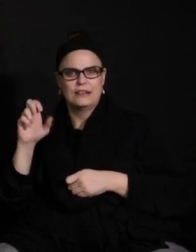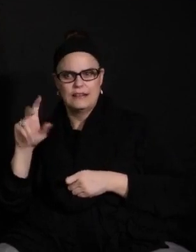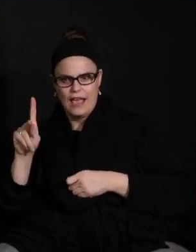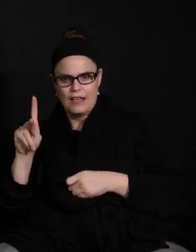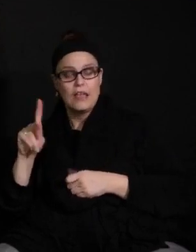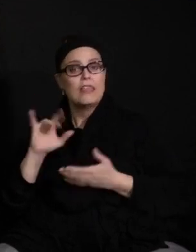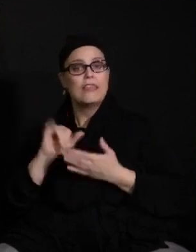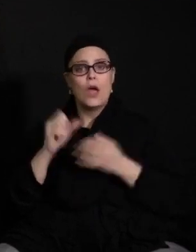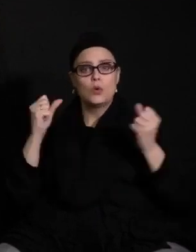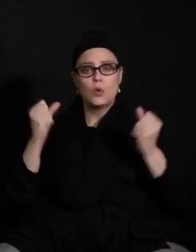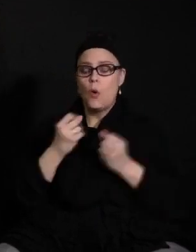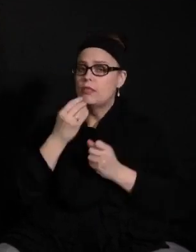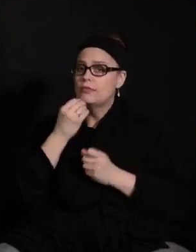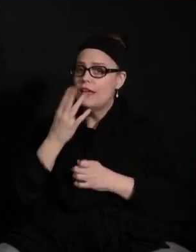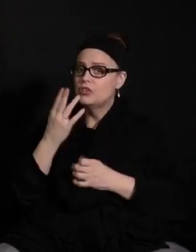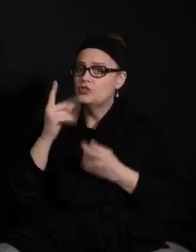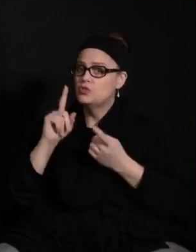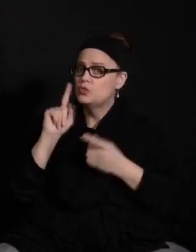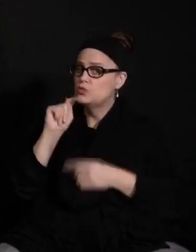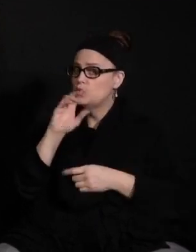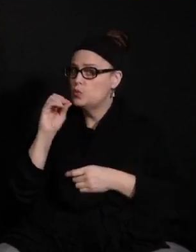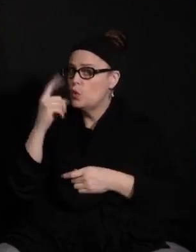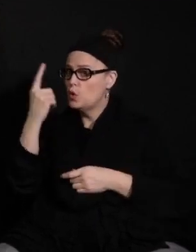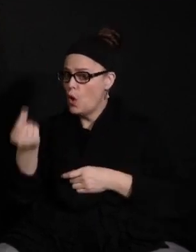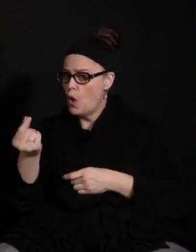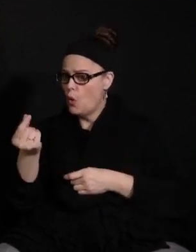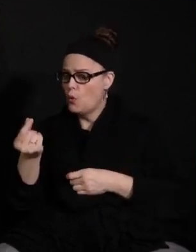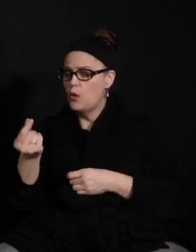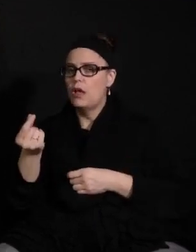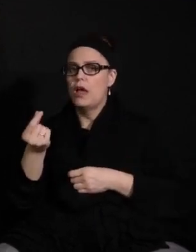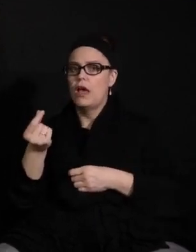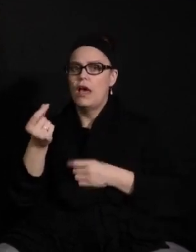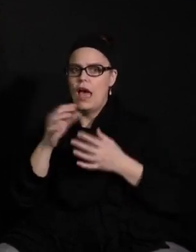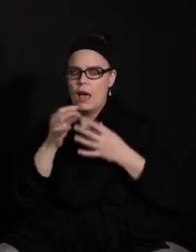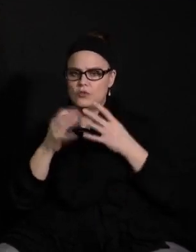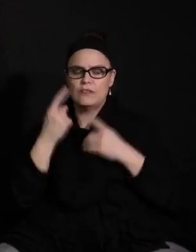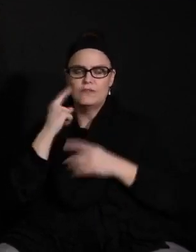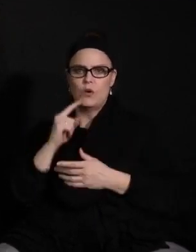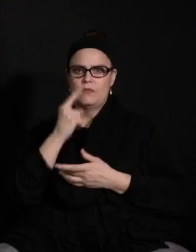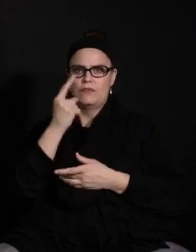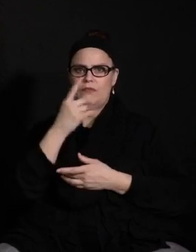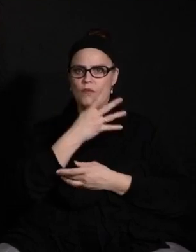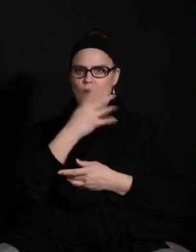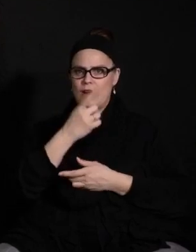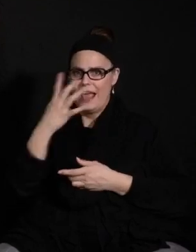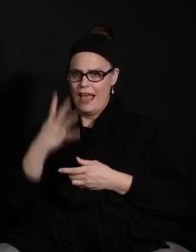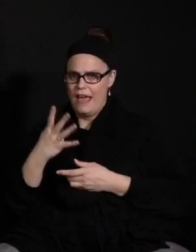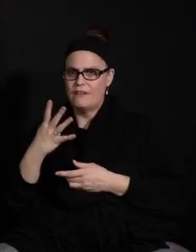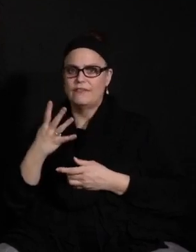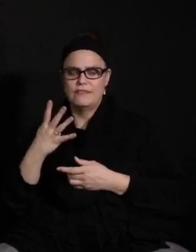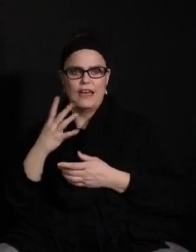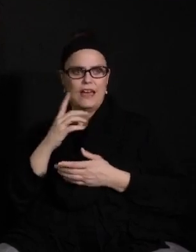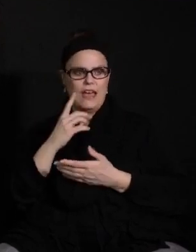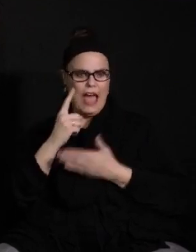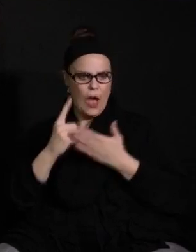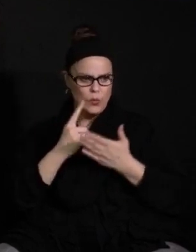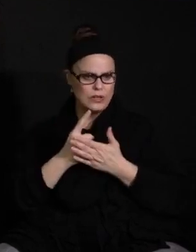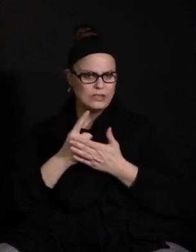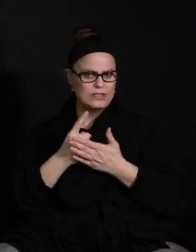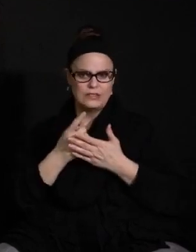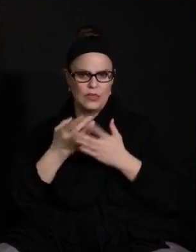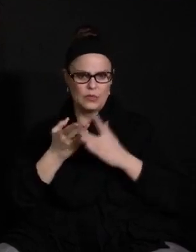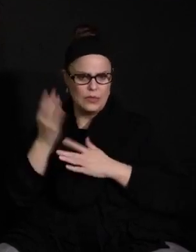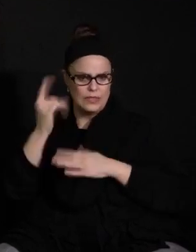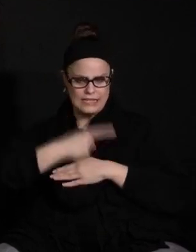to go option for four and a half hours in the building, with growing teenagers who need more food or snacks throughout the day, but we are